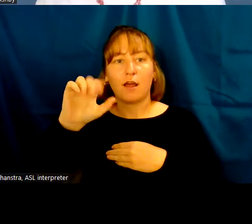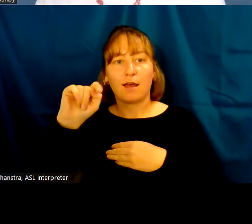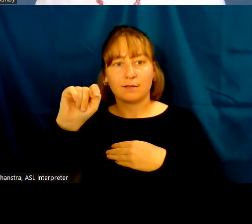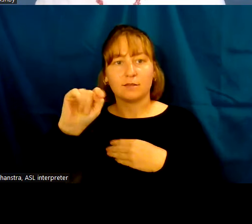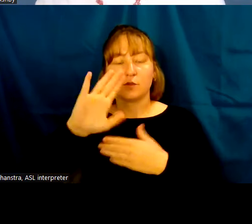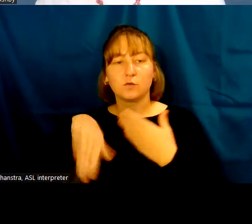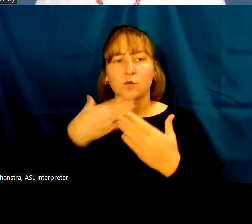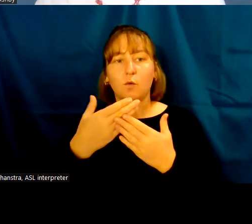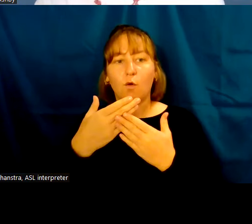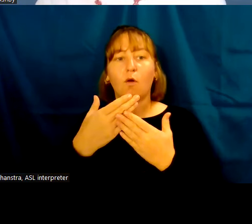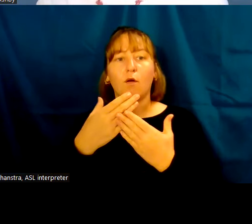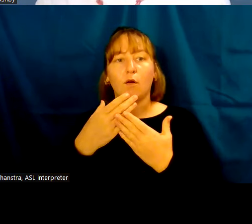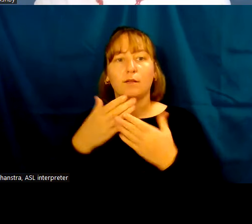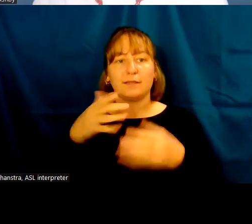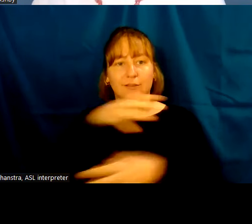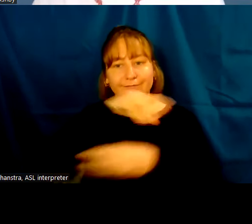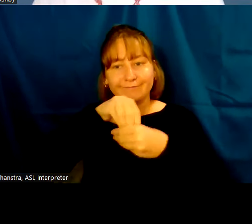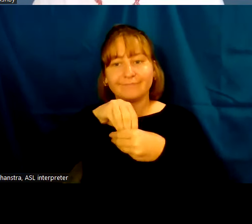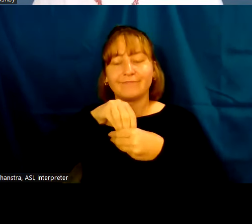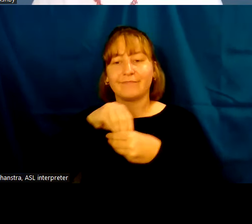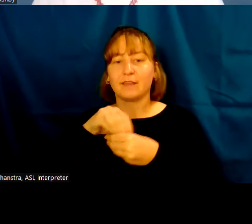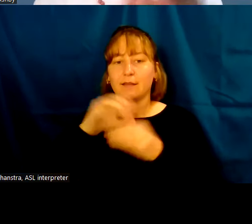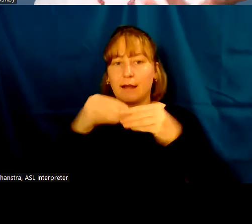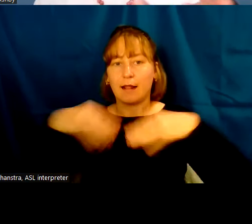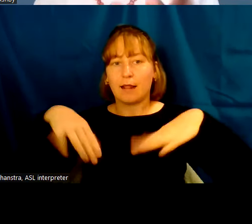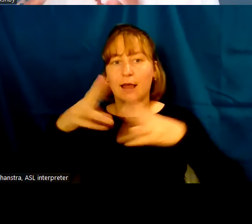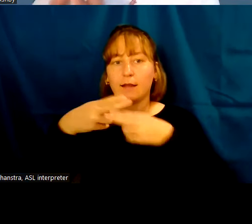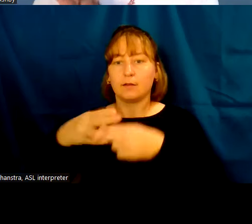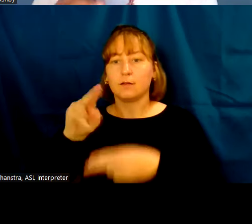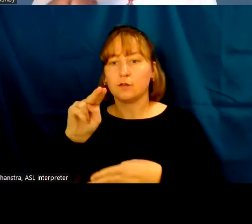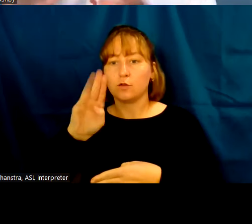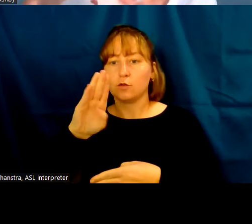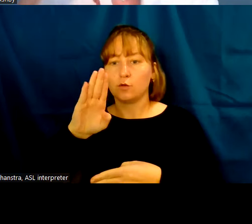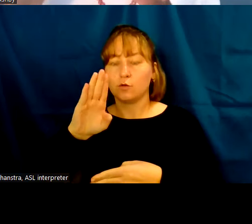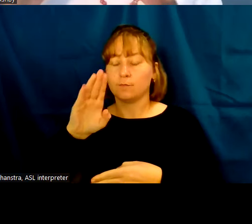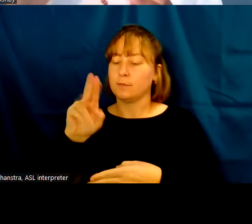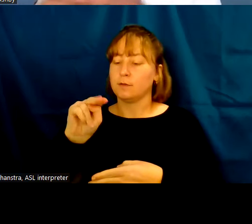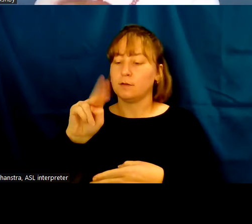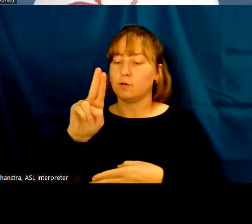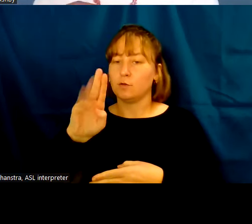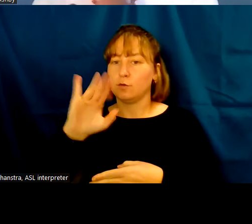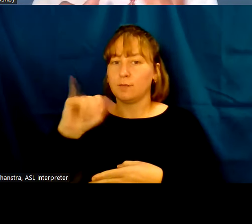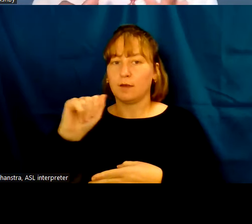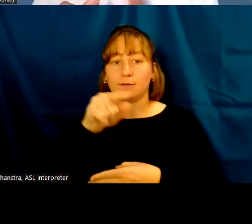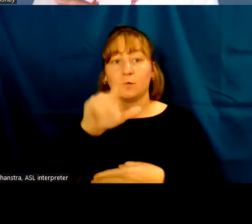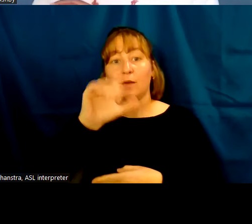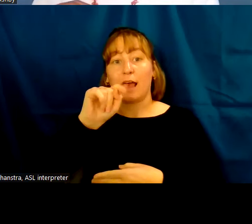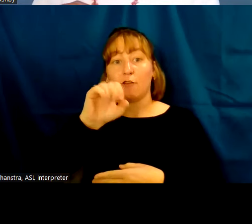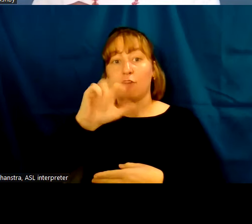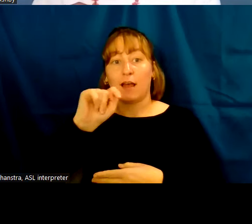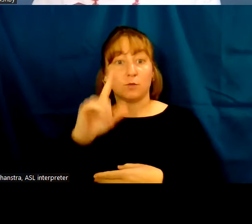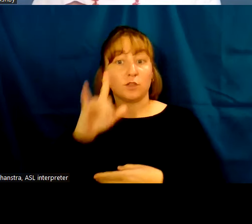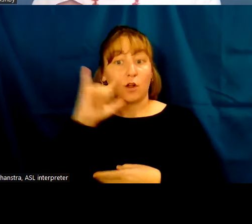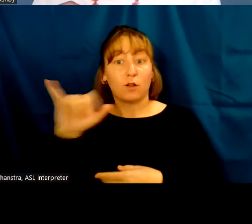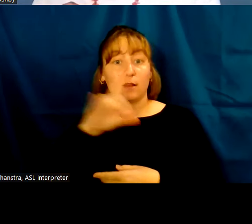the land of Nubia. And so I'll just show you an image of what a cataract looks like. This I took